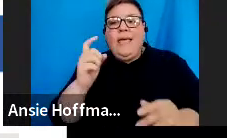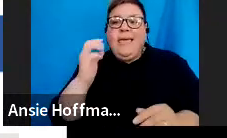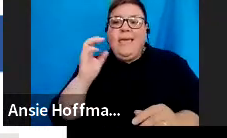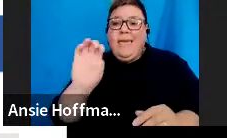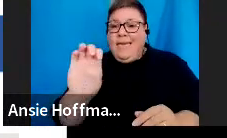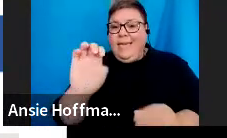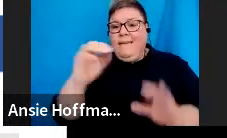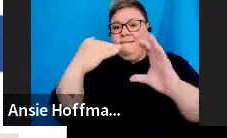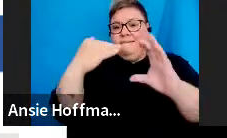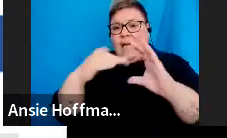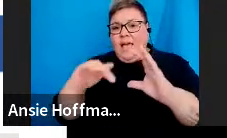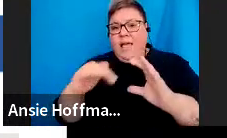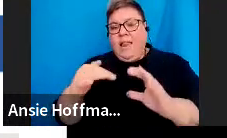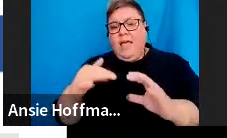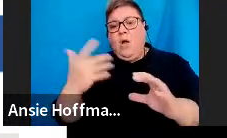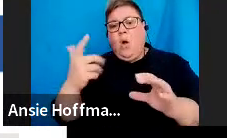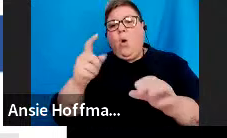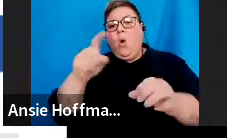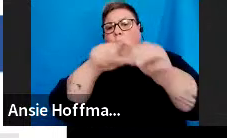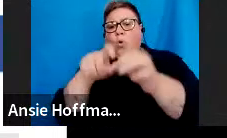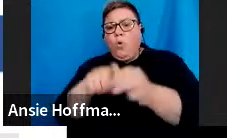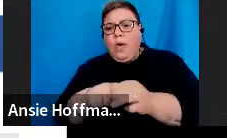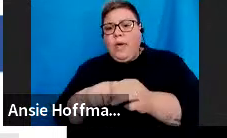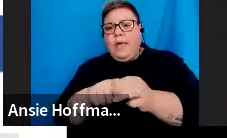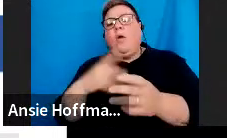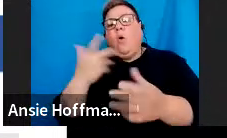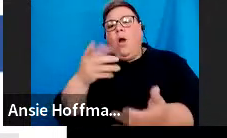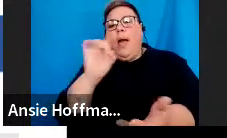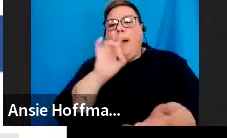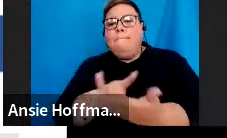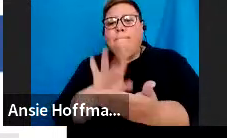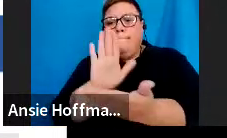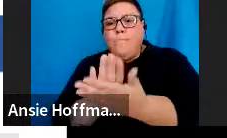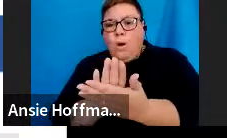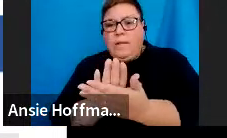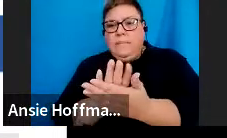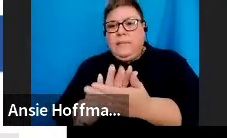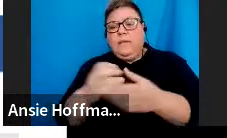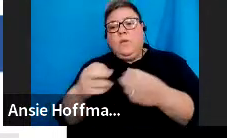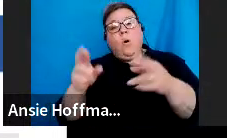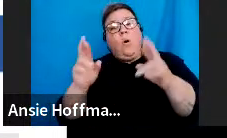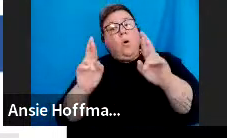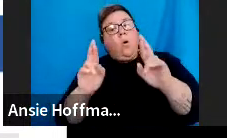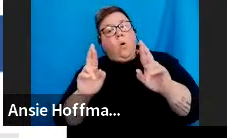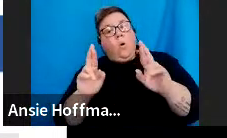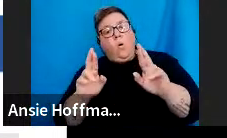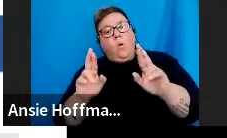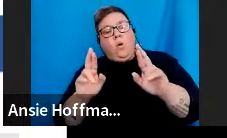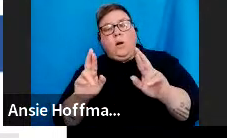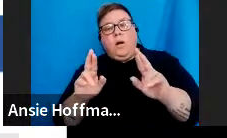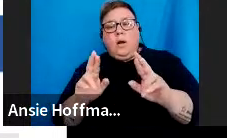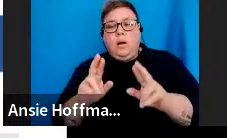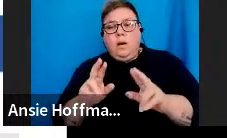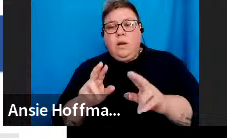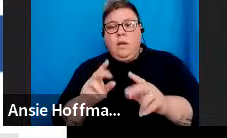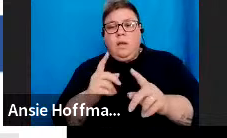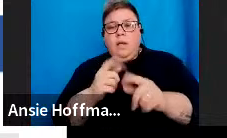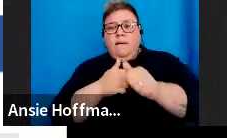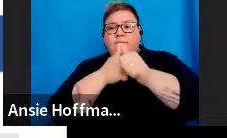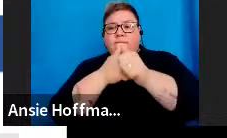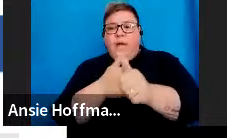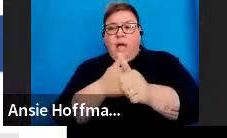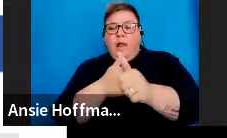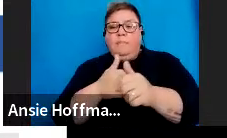system. You can book your appointments. You can also follow us on social media